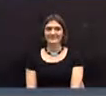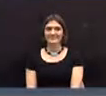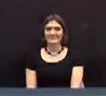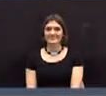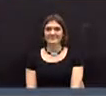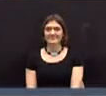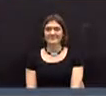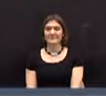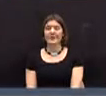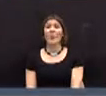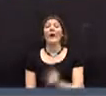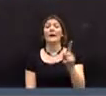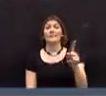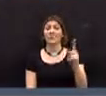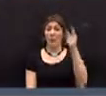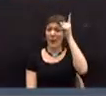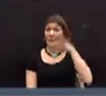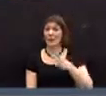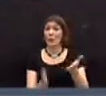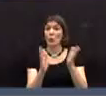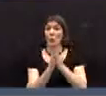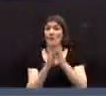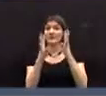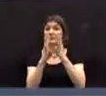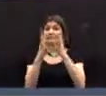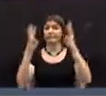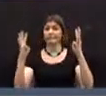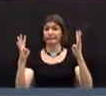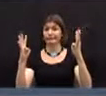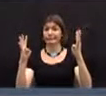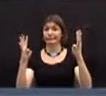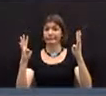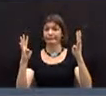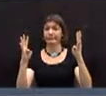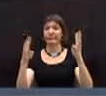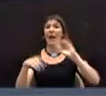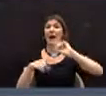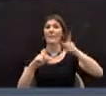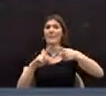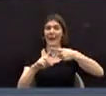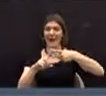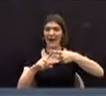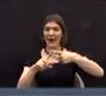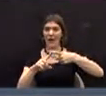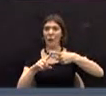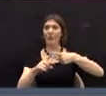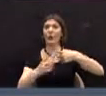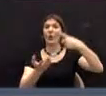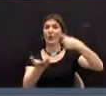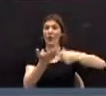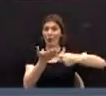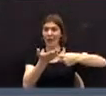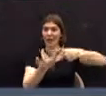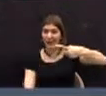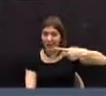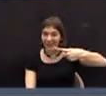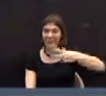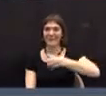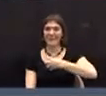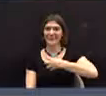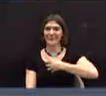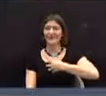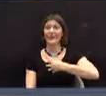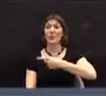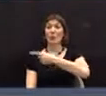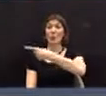There's been a division requested on suspending debate on the appeal. So all those